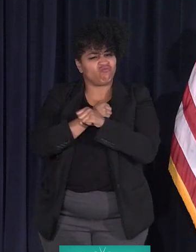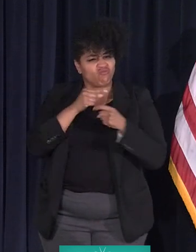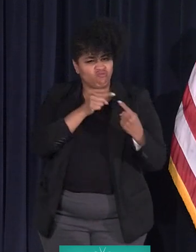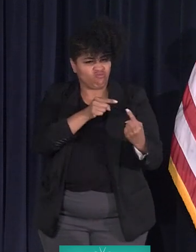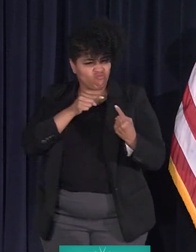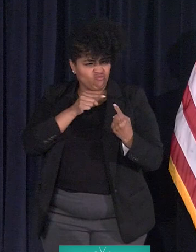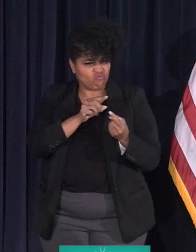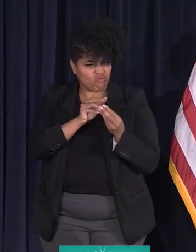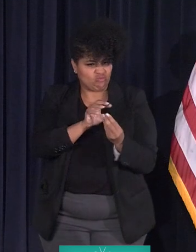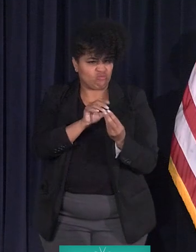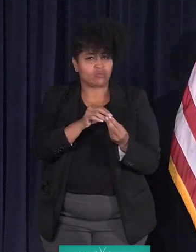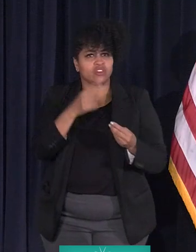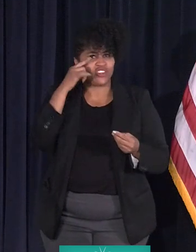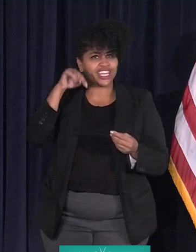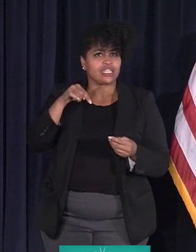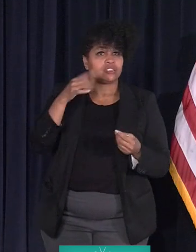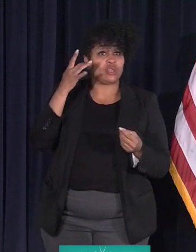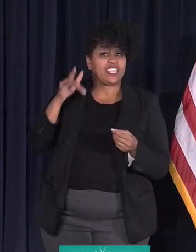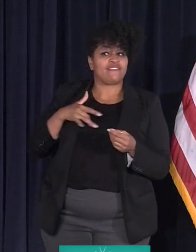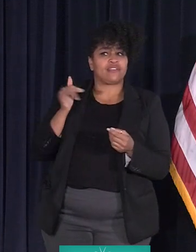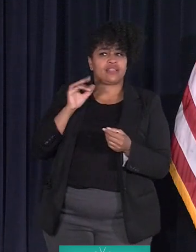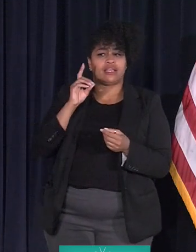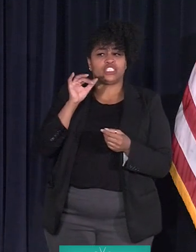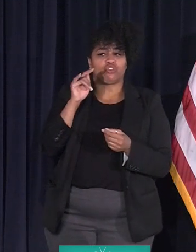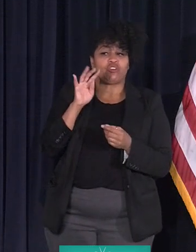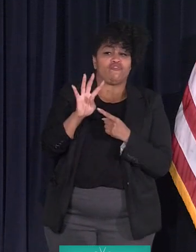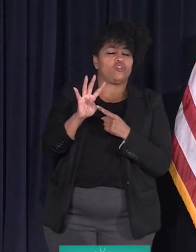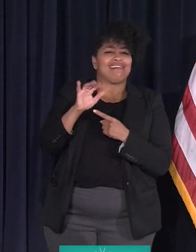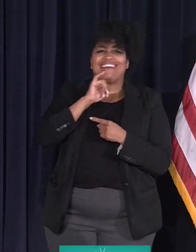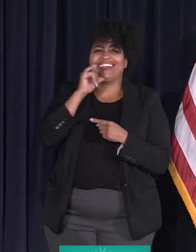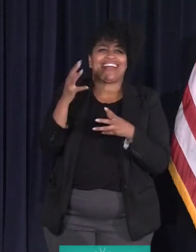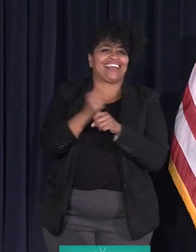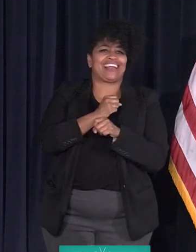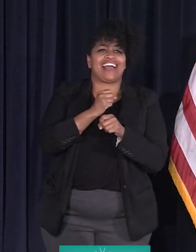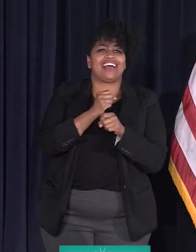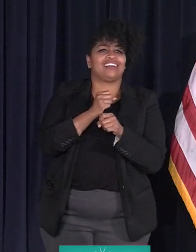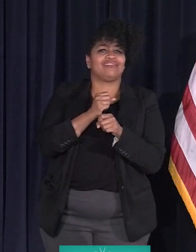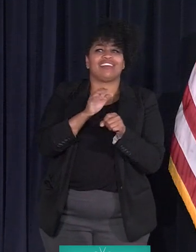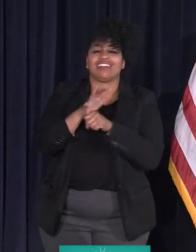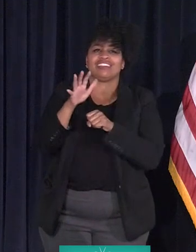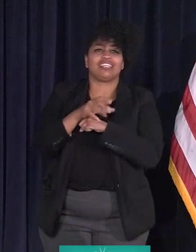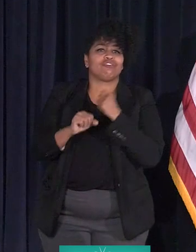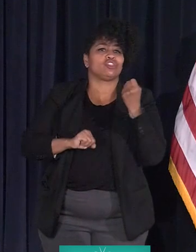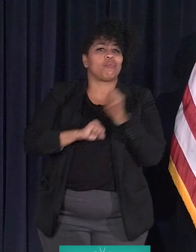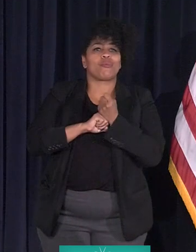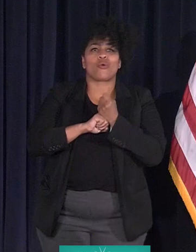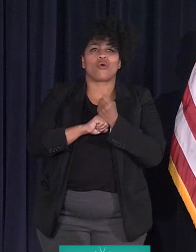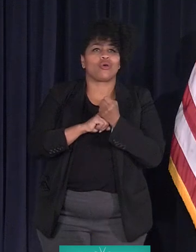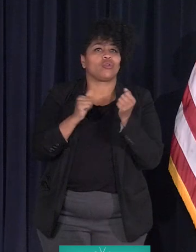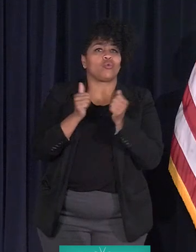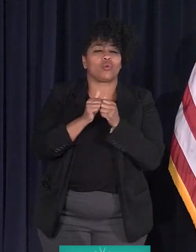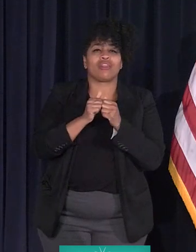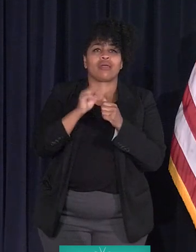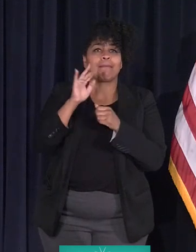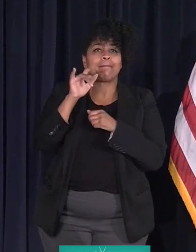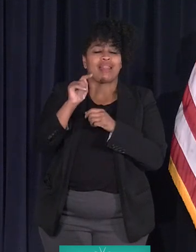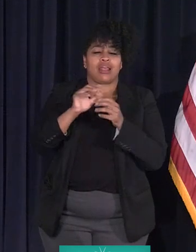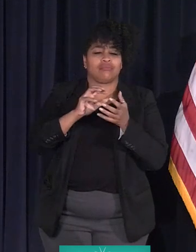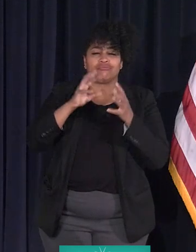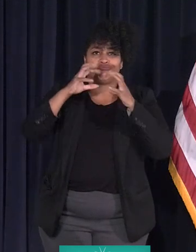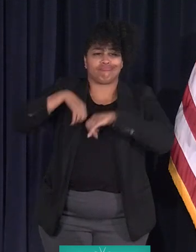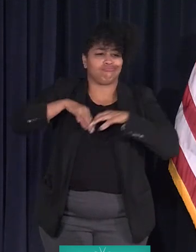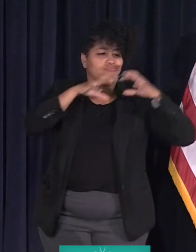felt like District 4 has not gotten the amount of support it should get in blight removal. And, of course,